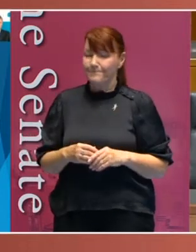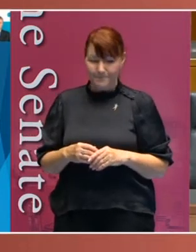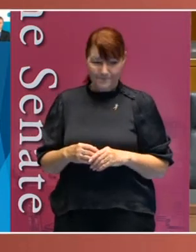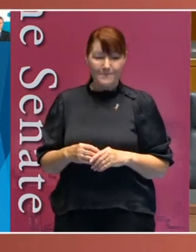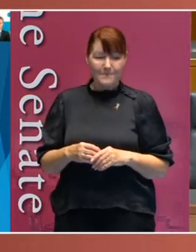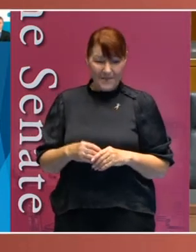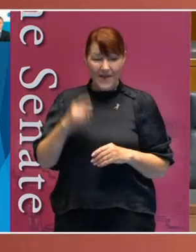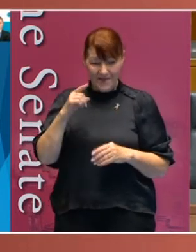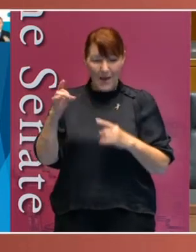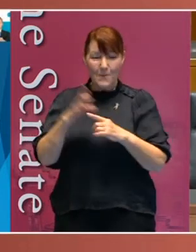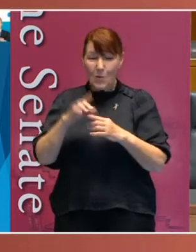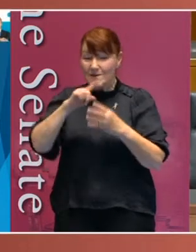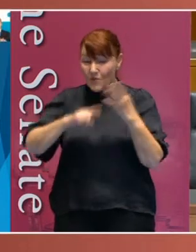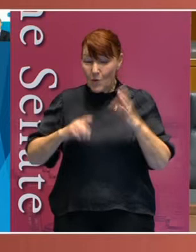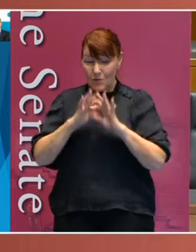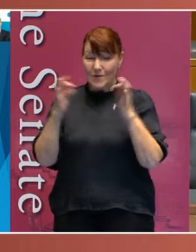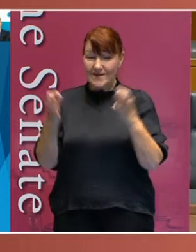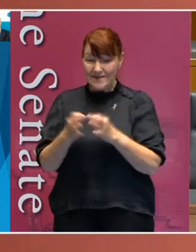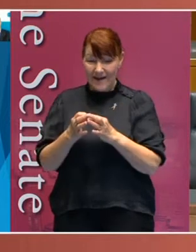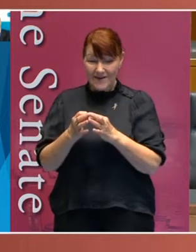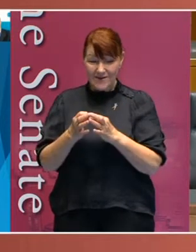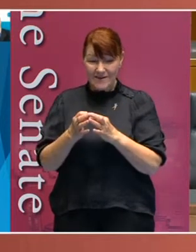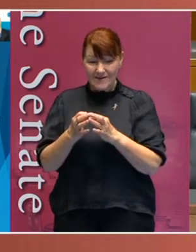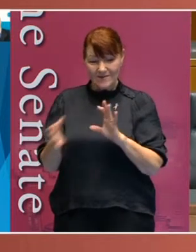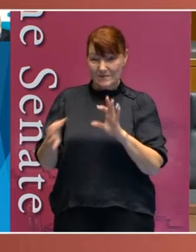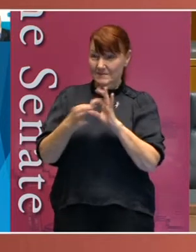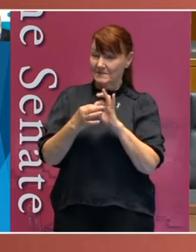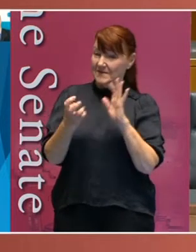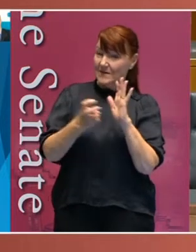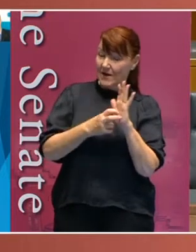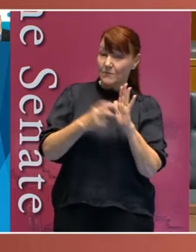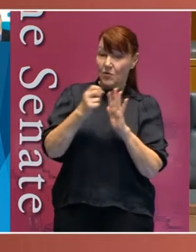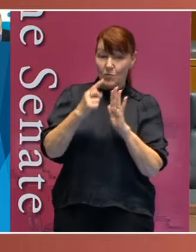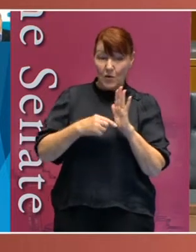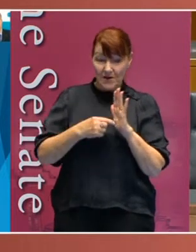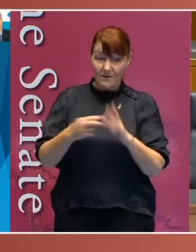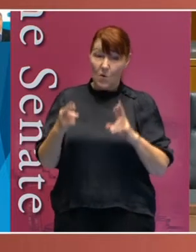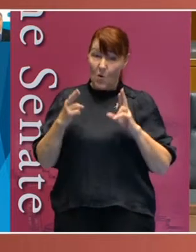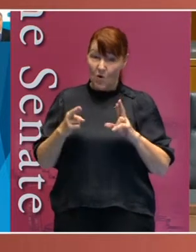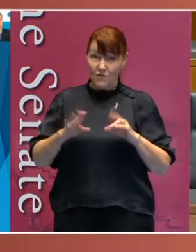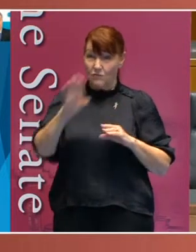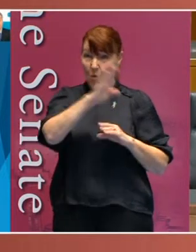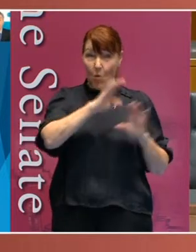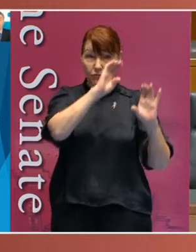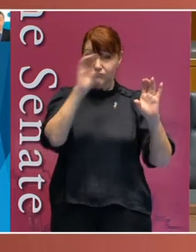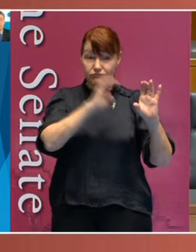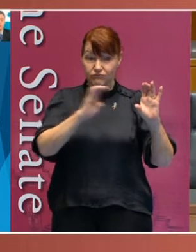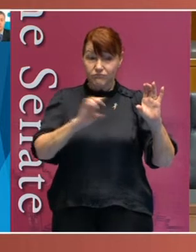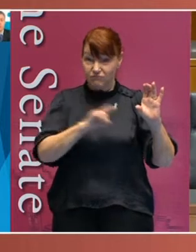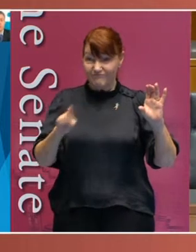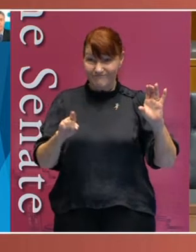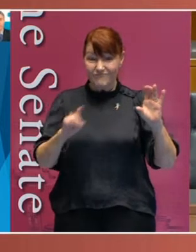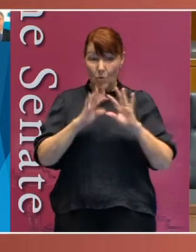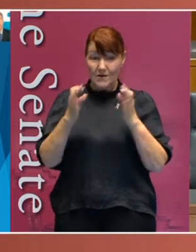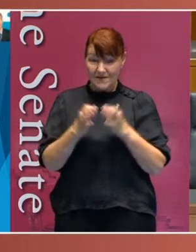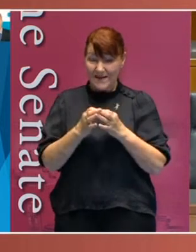the importance of those organisations joining up to this project is that hopefully they will be an example